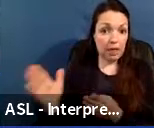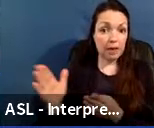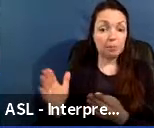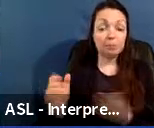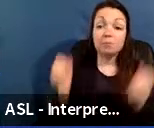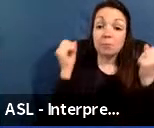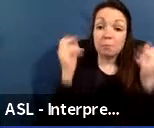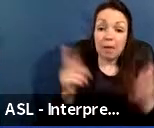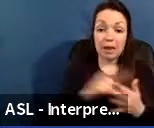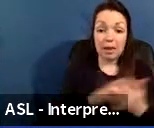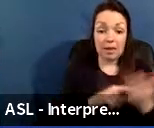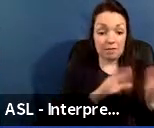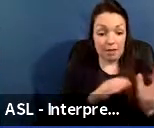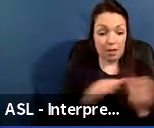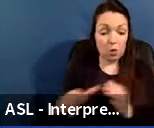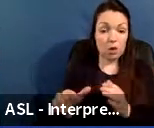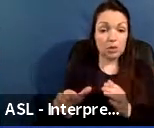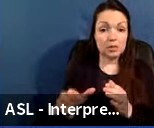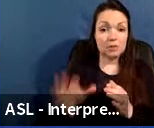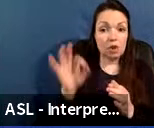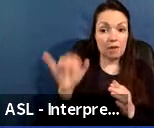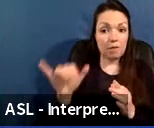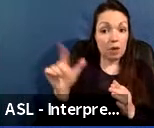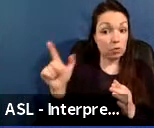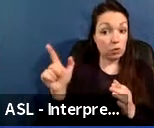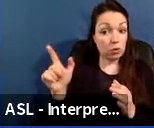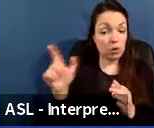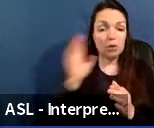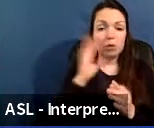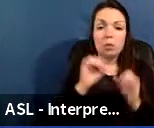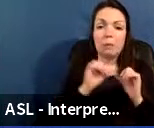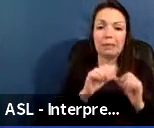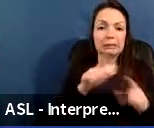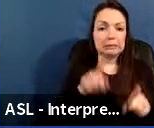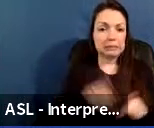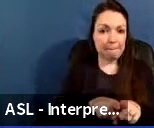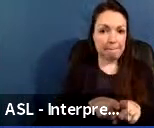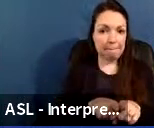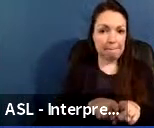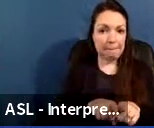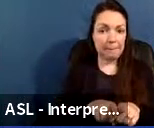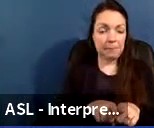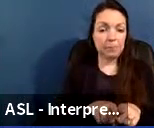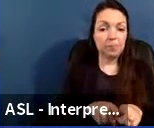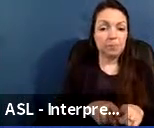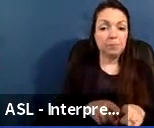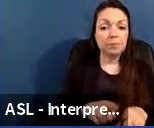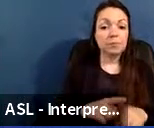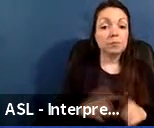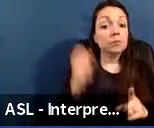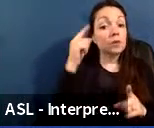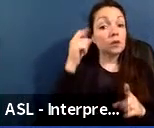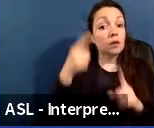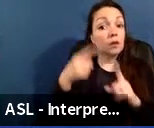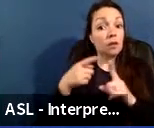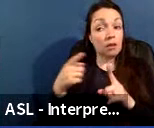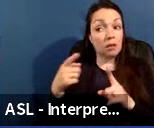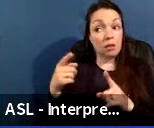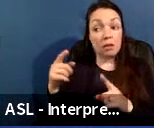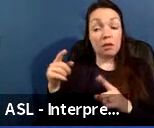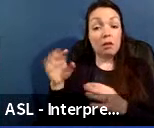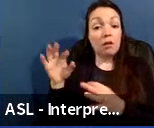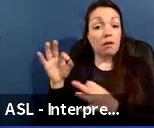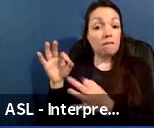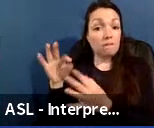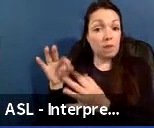the budget categories in FY21 will remain the same, but based on additional public feedback we received